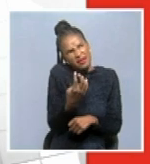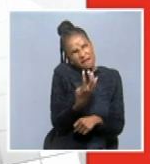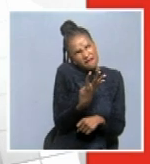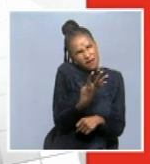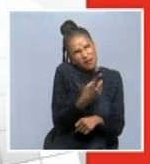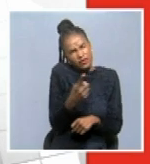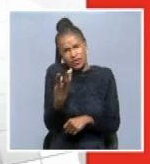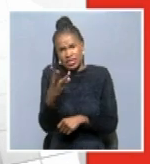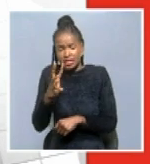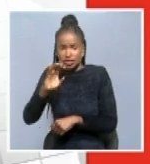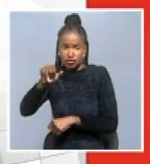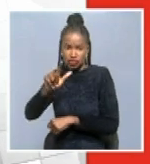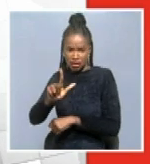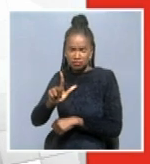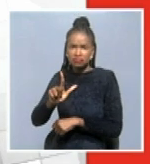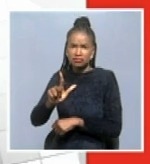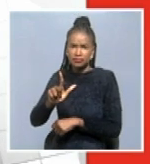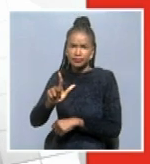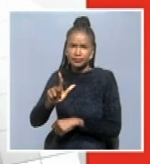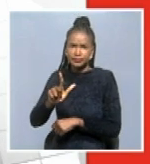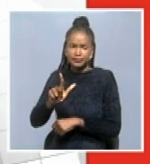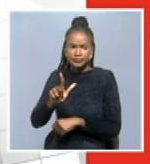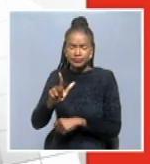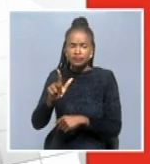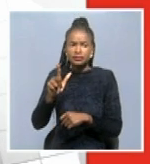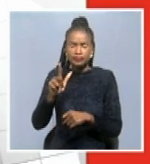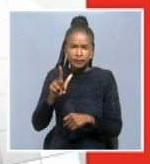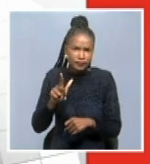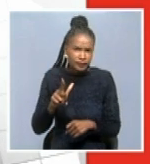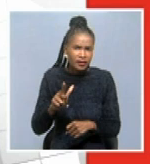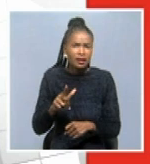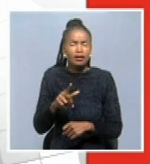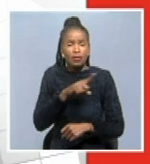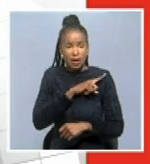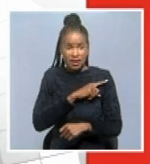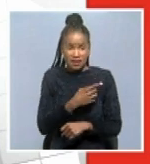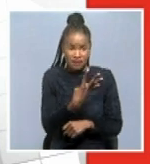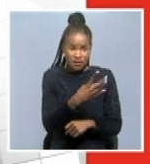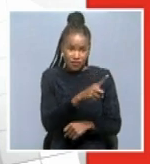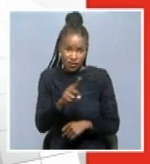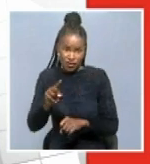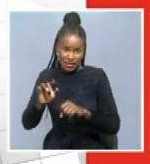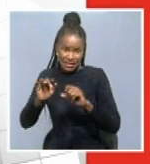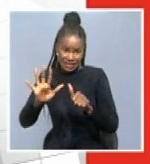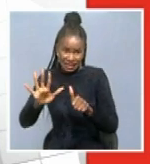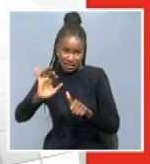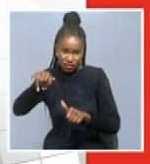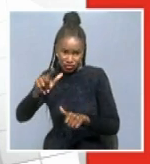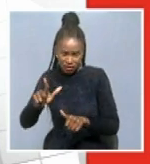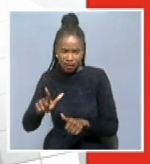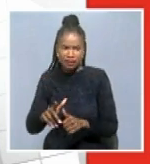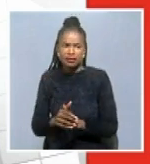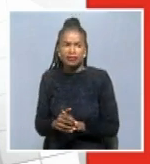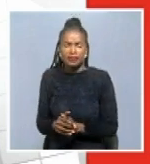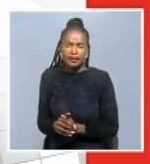the 6th of July when we are going to sort of ensure that we are done with